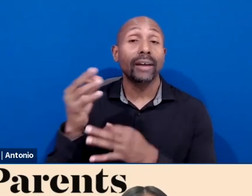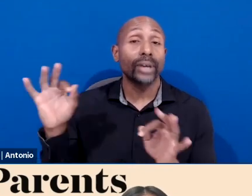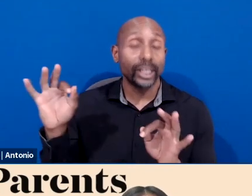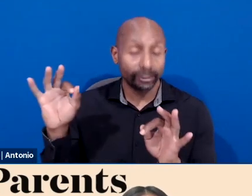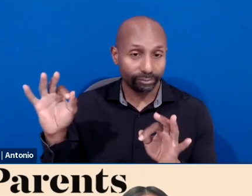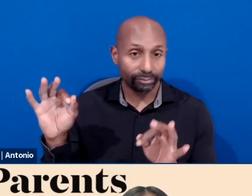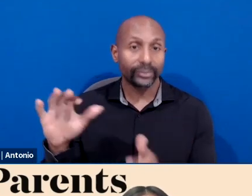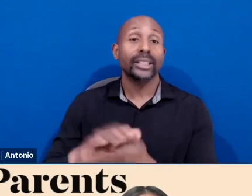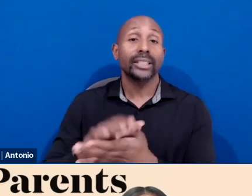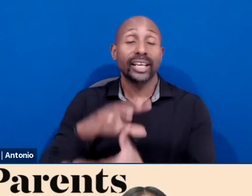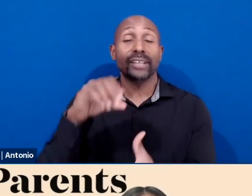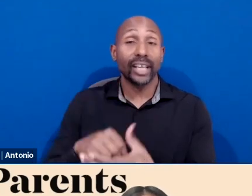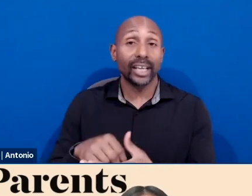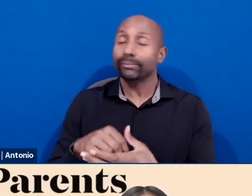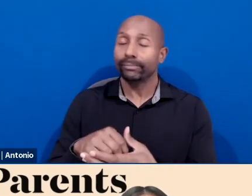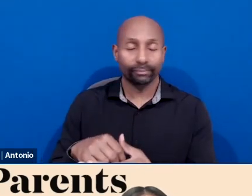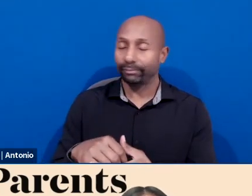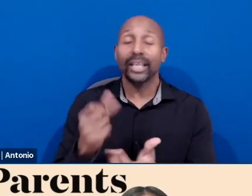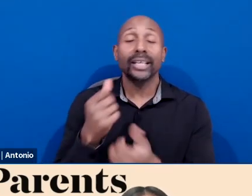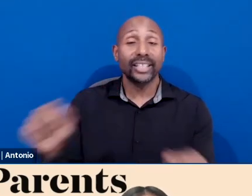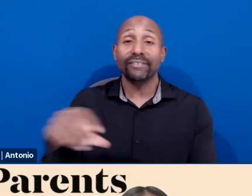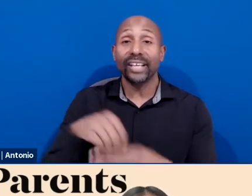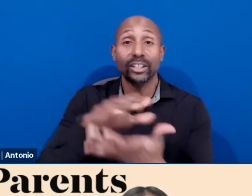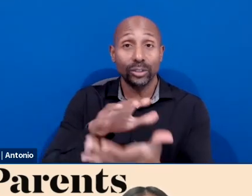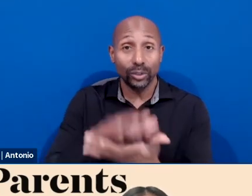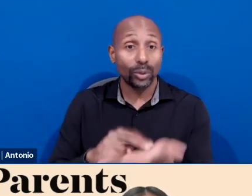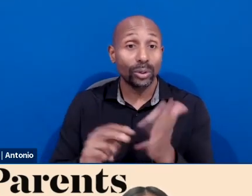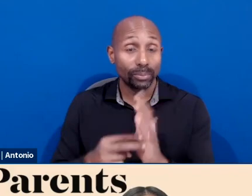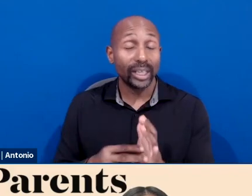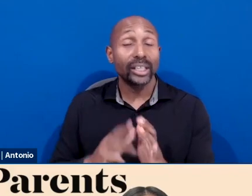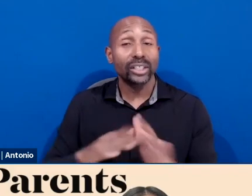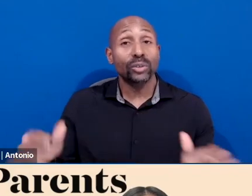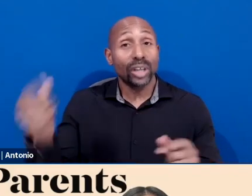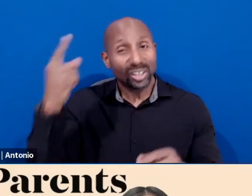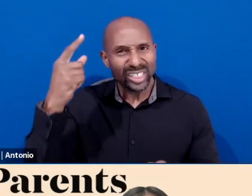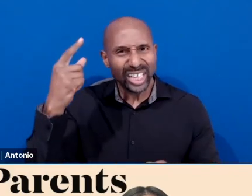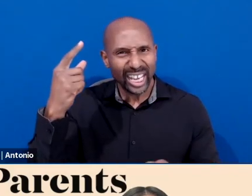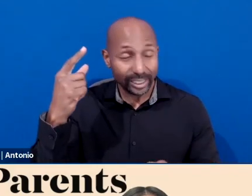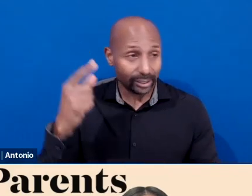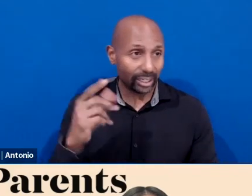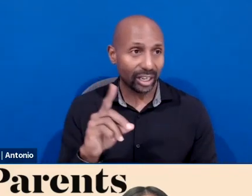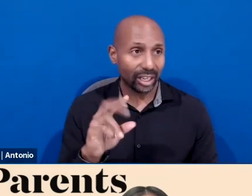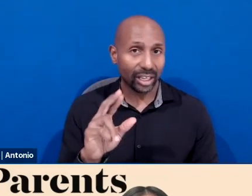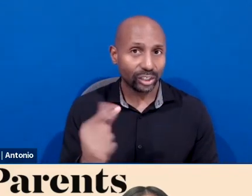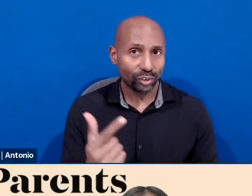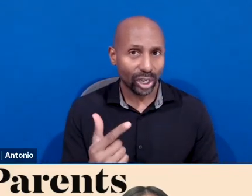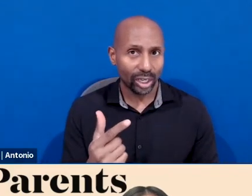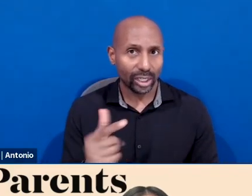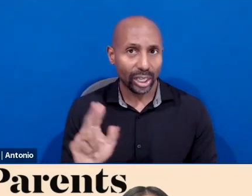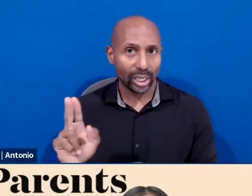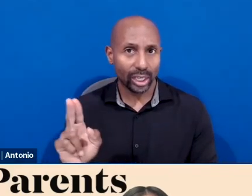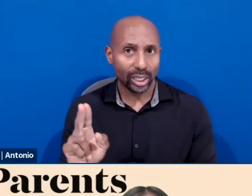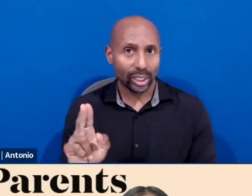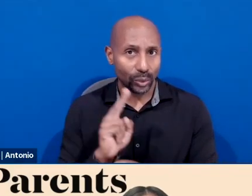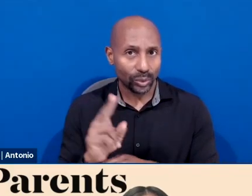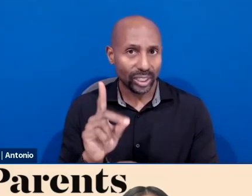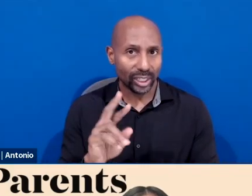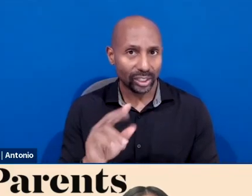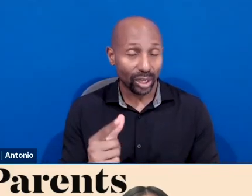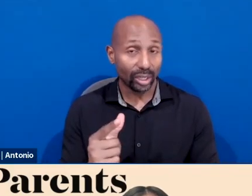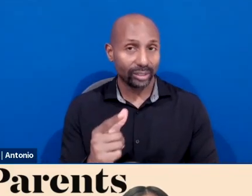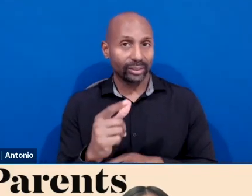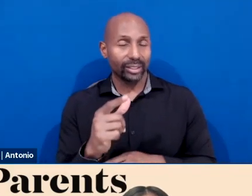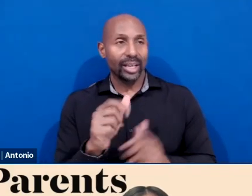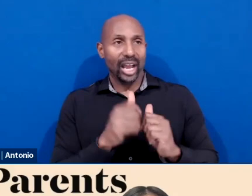means children understanding the hazards of drug use. My oldest grandson just moved into high